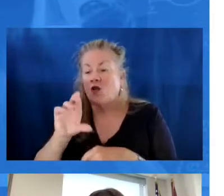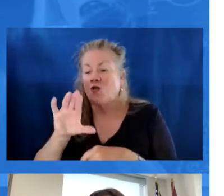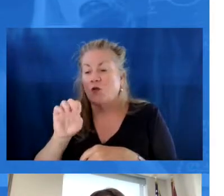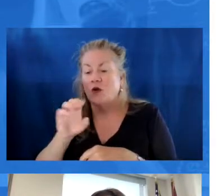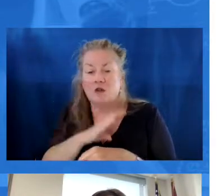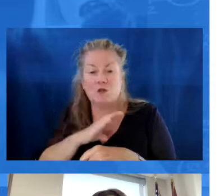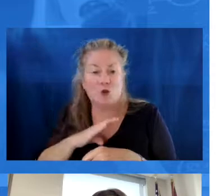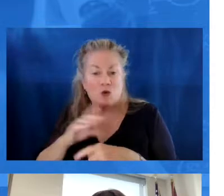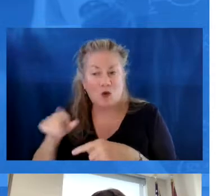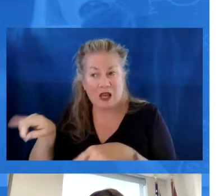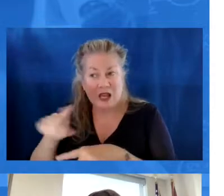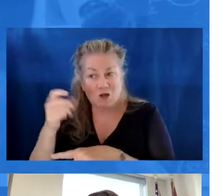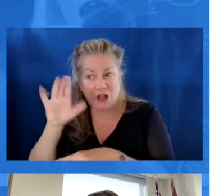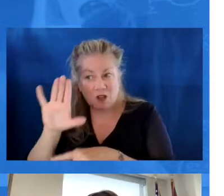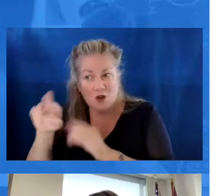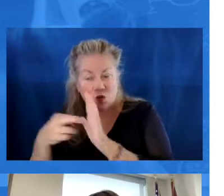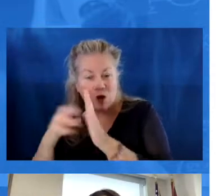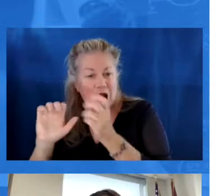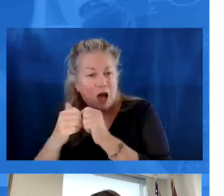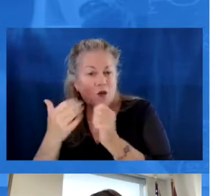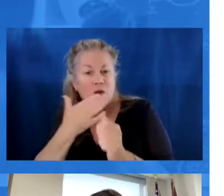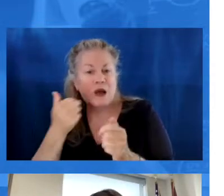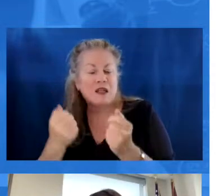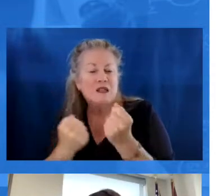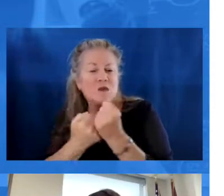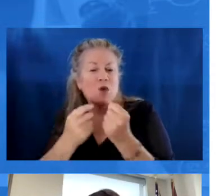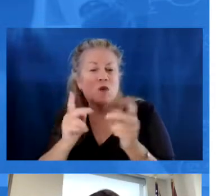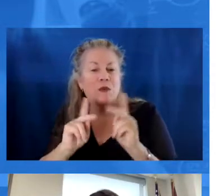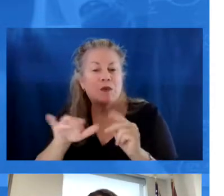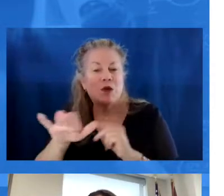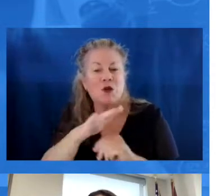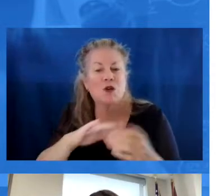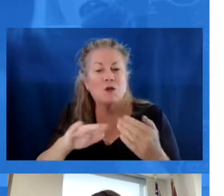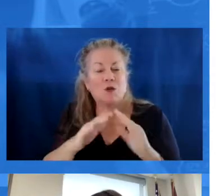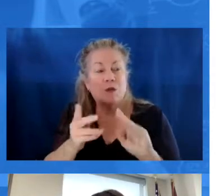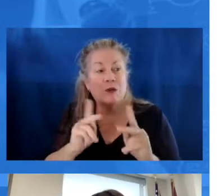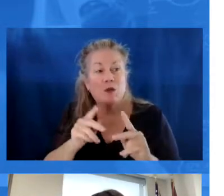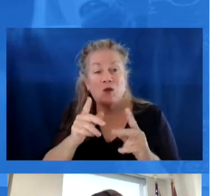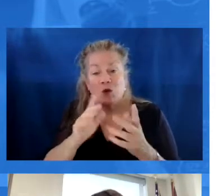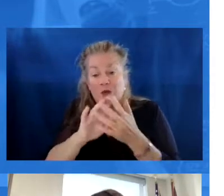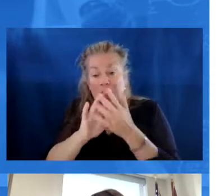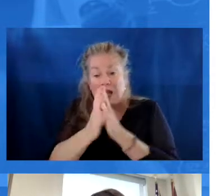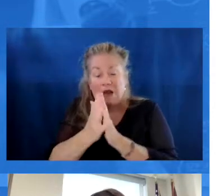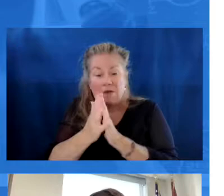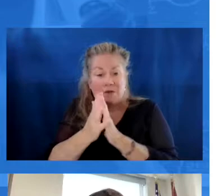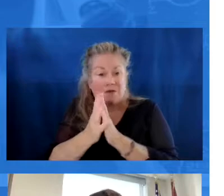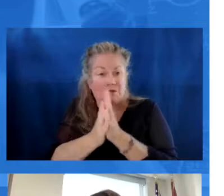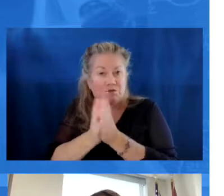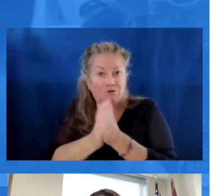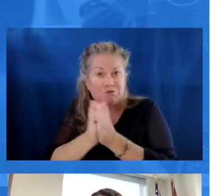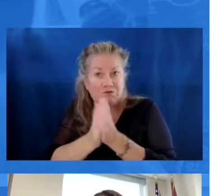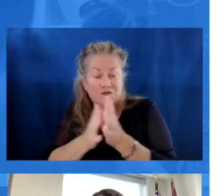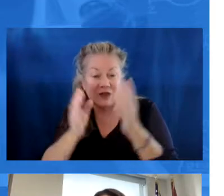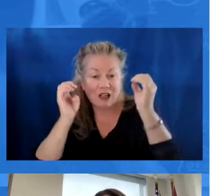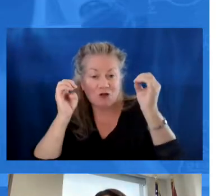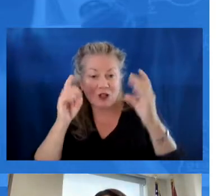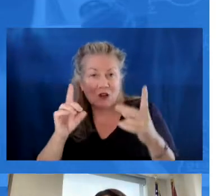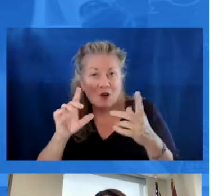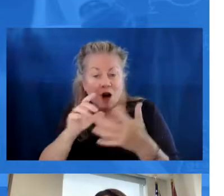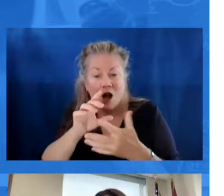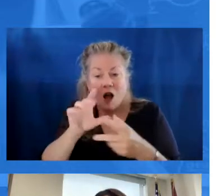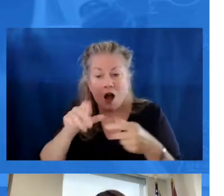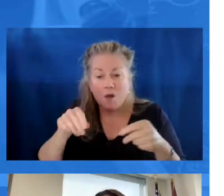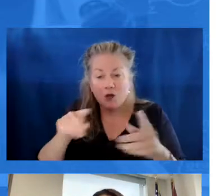understand their role and how they can best support the folks in their communities. We have a number of people who want to be aspiring educators, so letting them know the